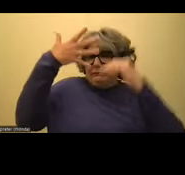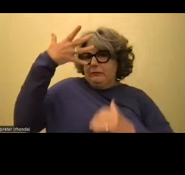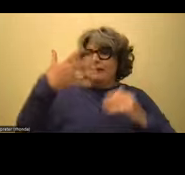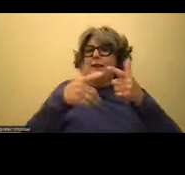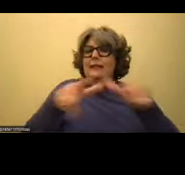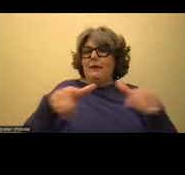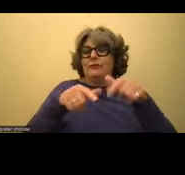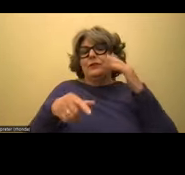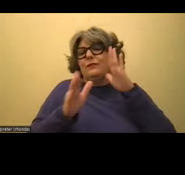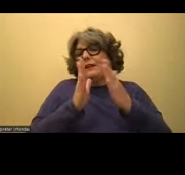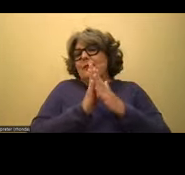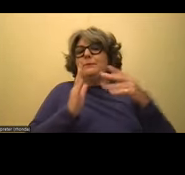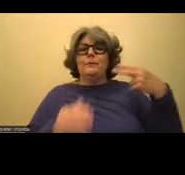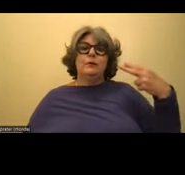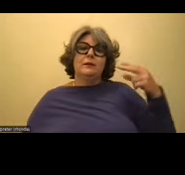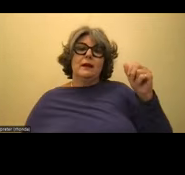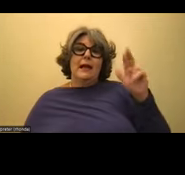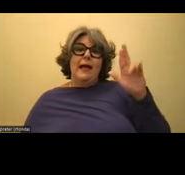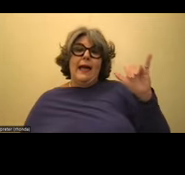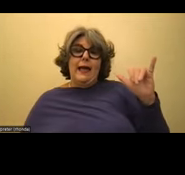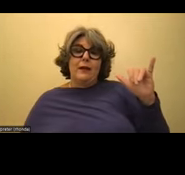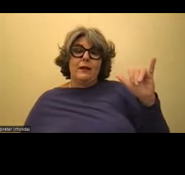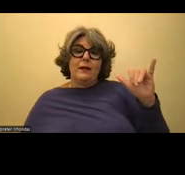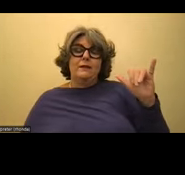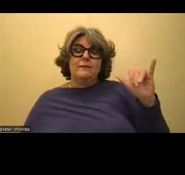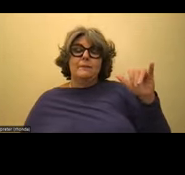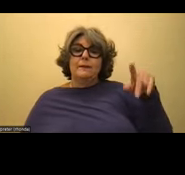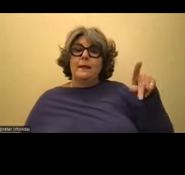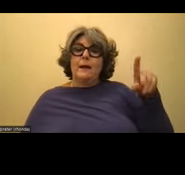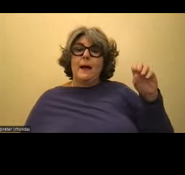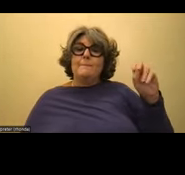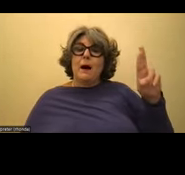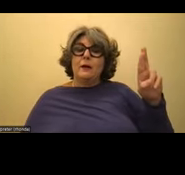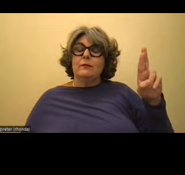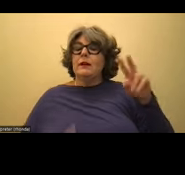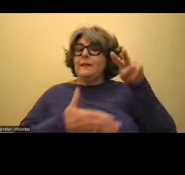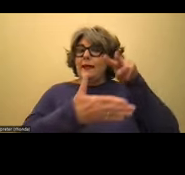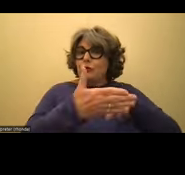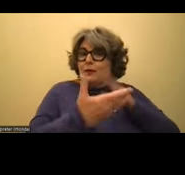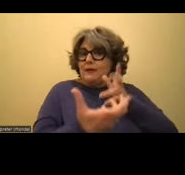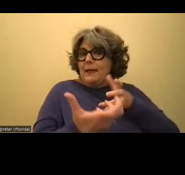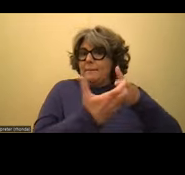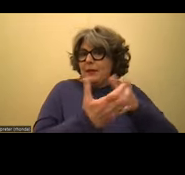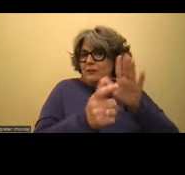And so if you have students that are Bookshare qualified or Bookshare eligible, they can read in the language that works best for them.